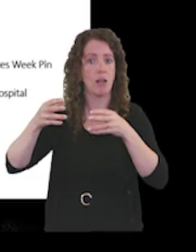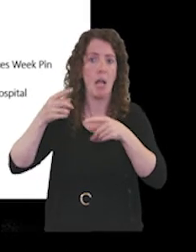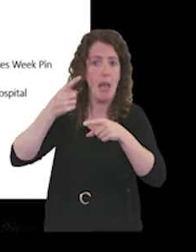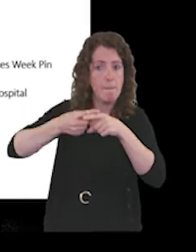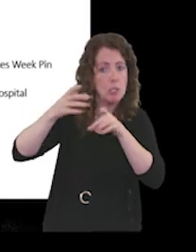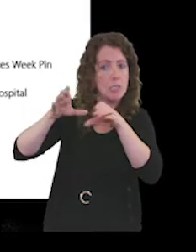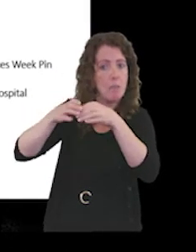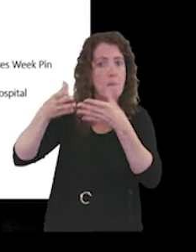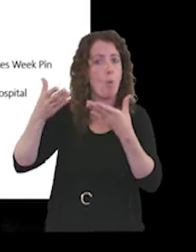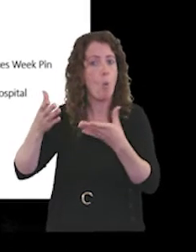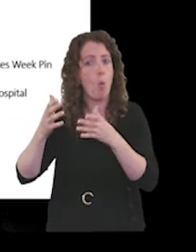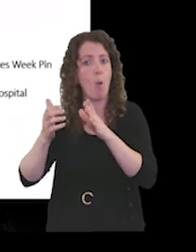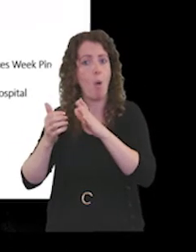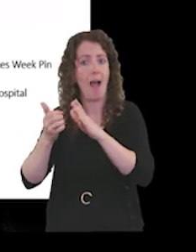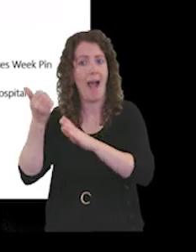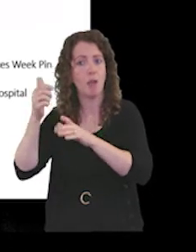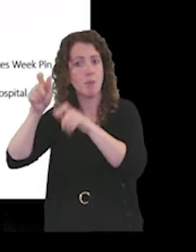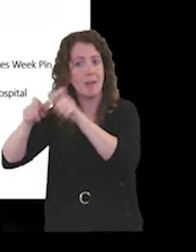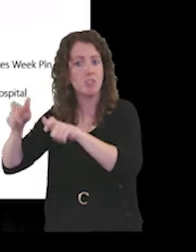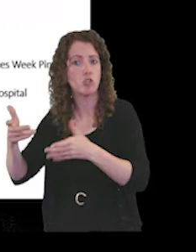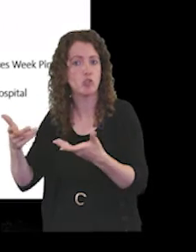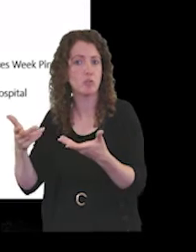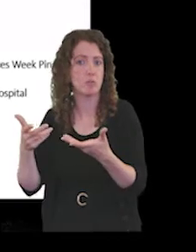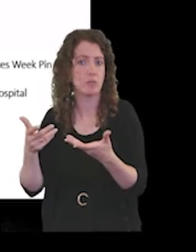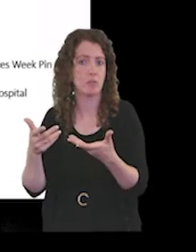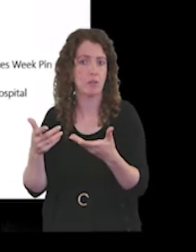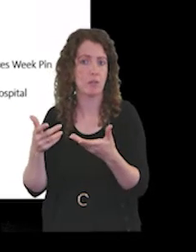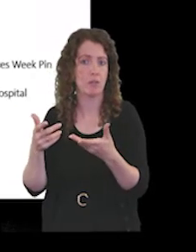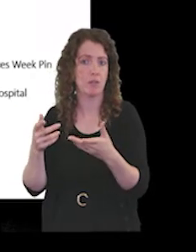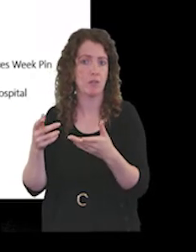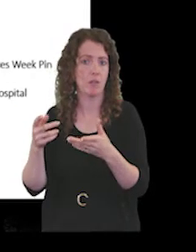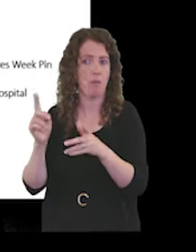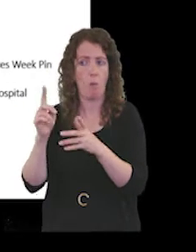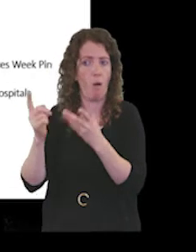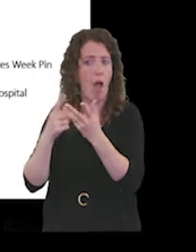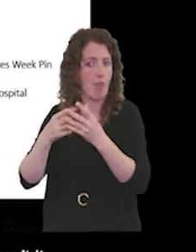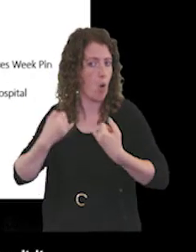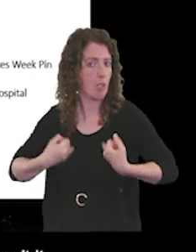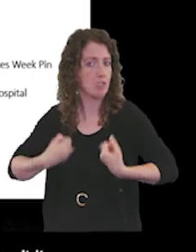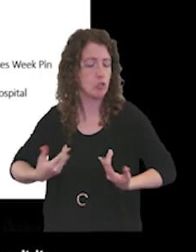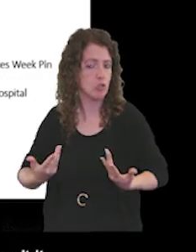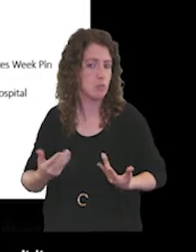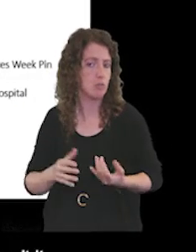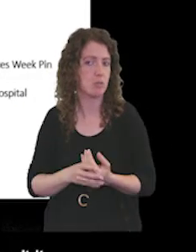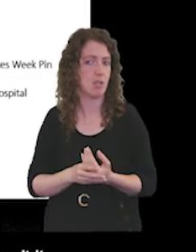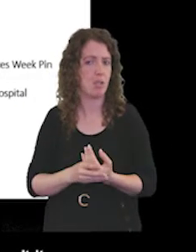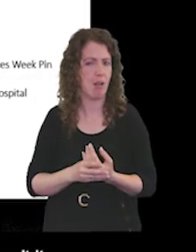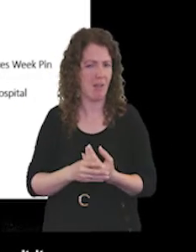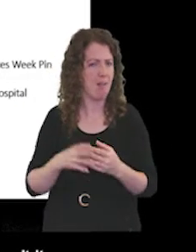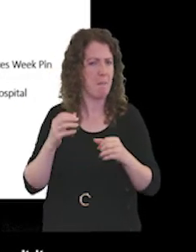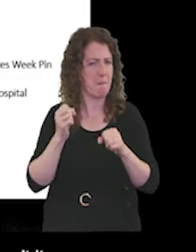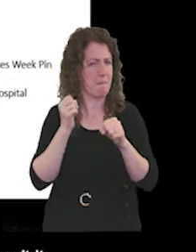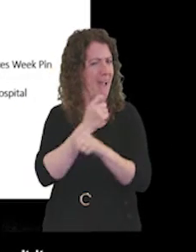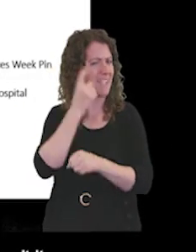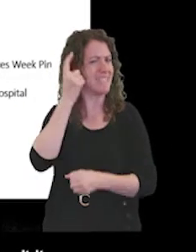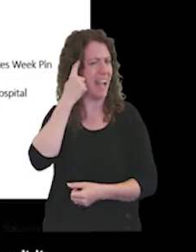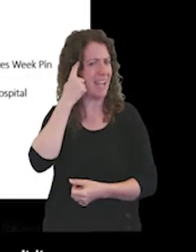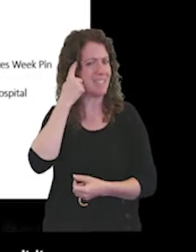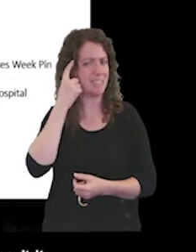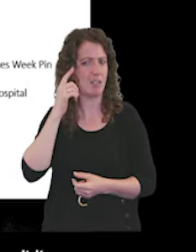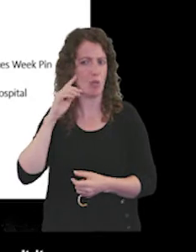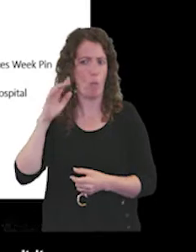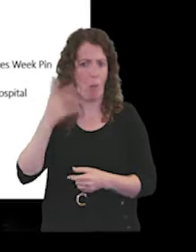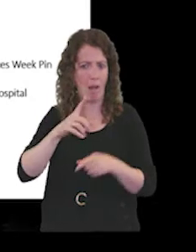or outpatients for comorbid conditions. And it makes sense, doesn't it, that all those